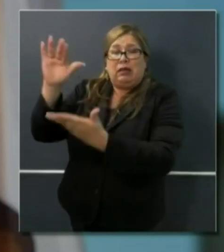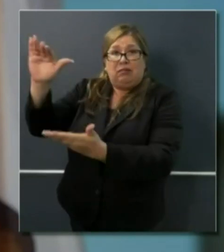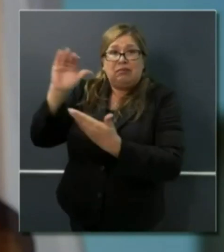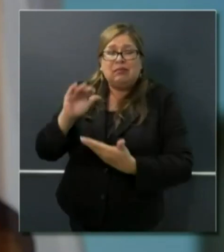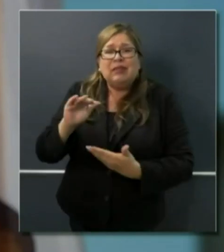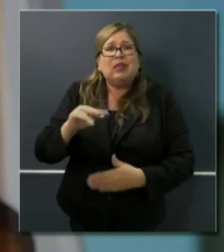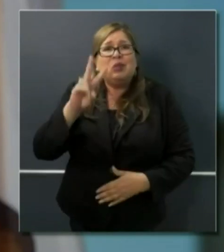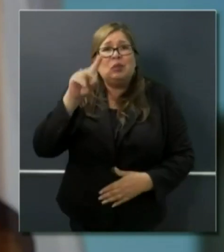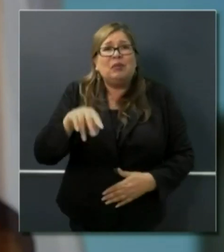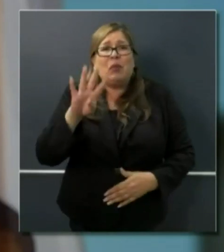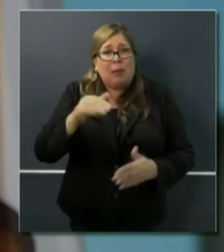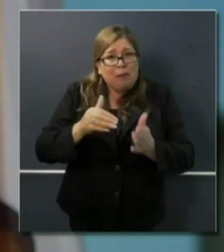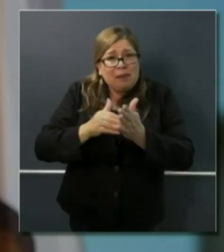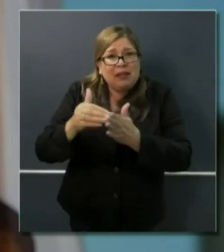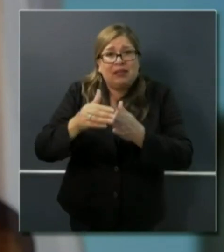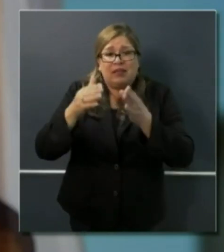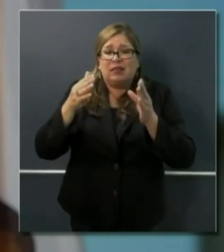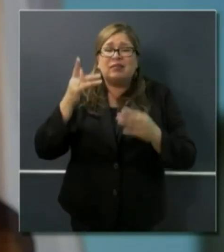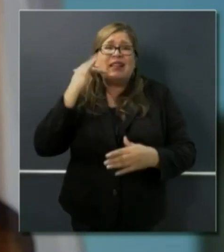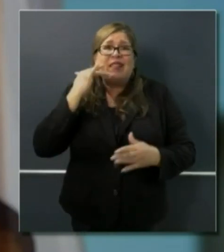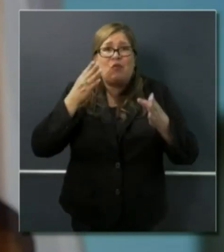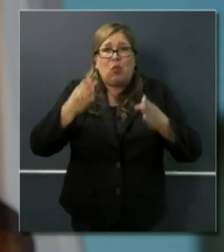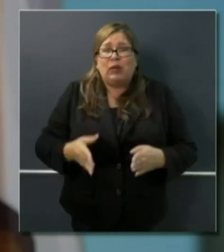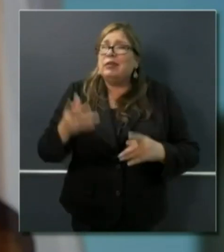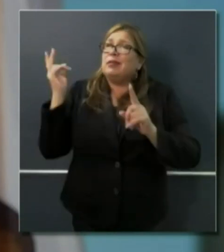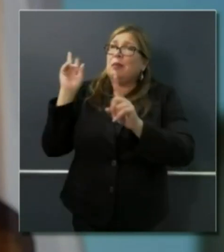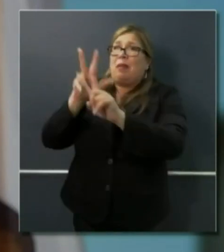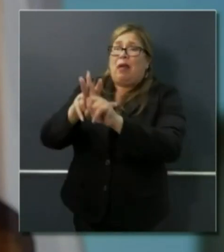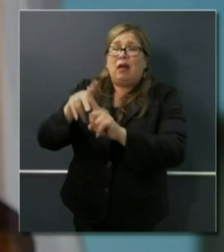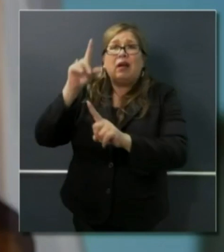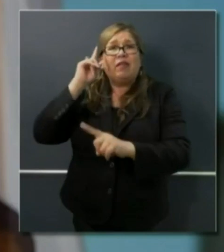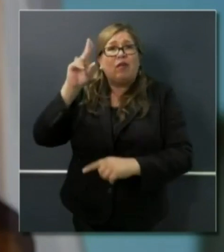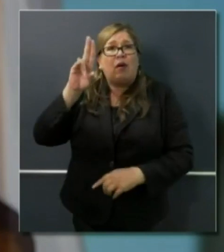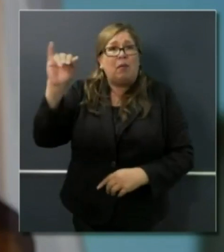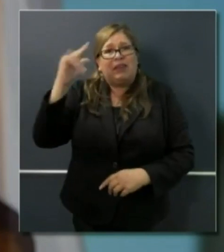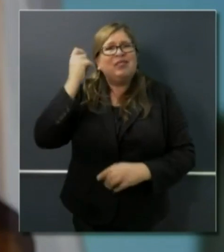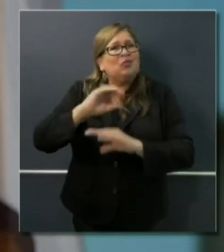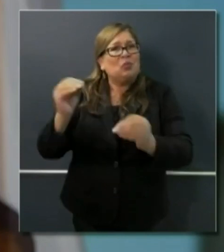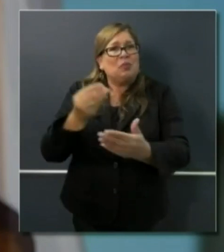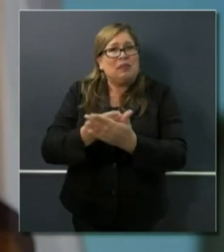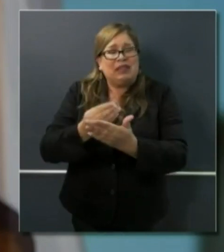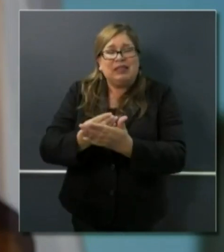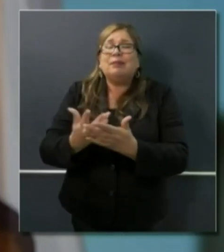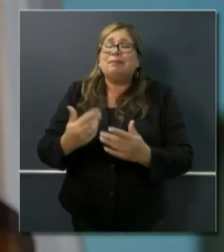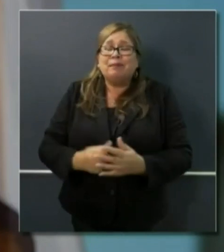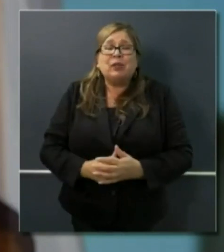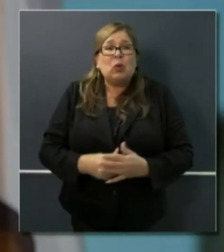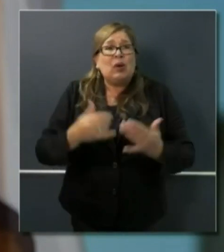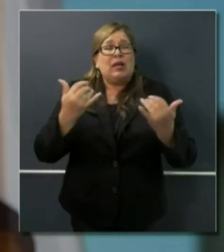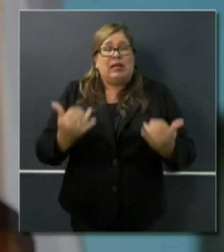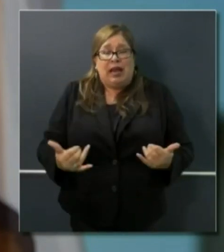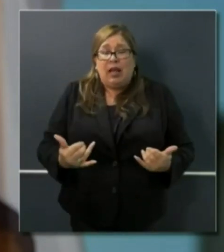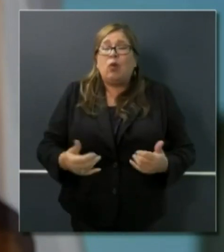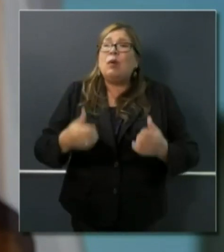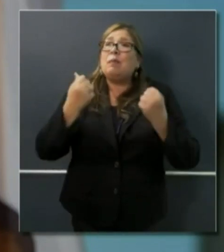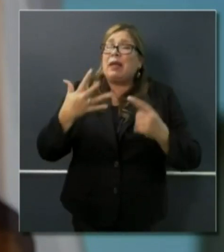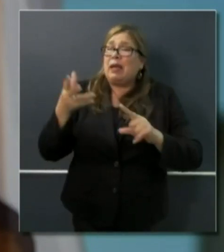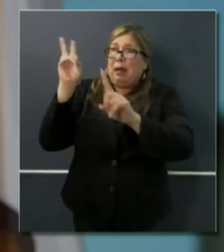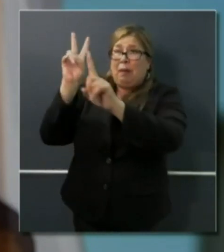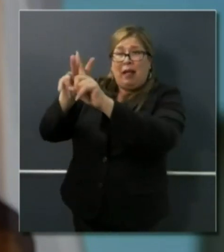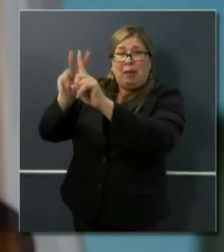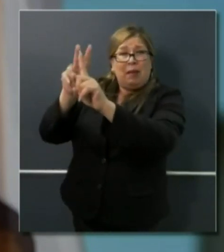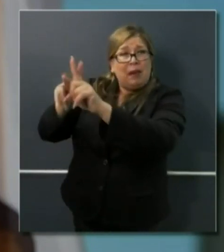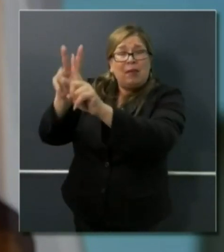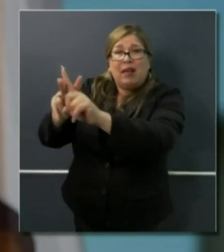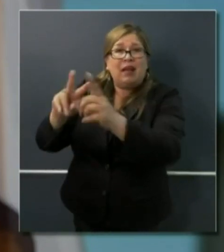have formally filed for unemployment insurance. We are in the process right now of dealing with an unprecedented number